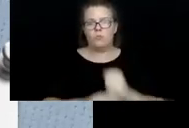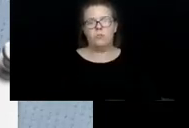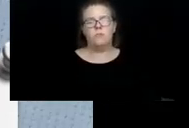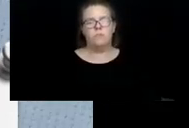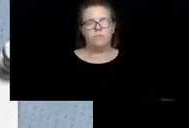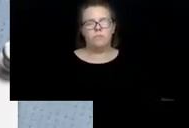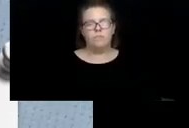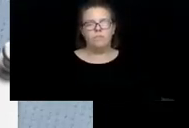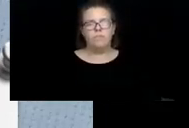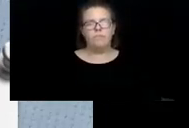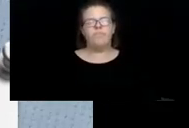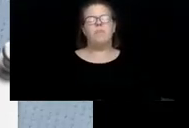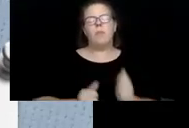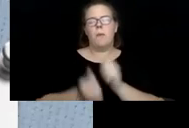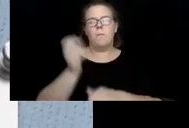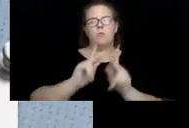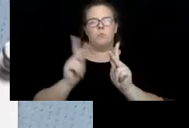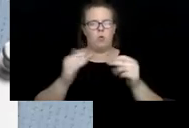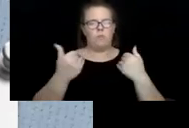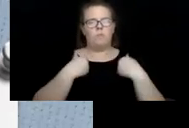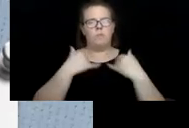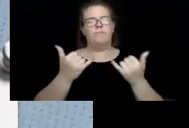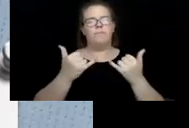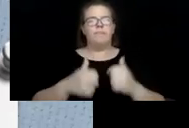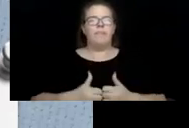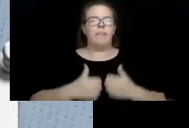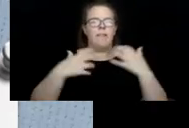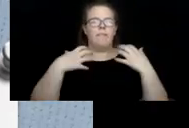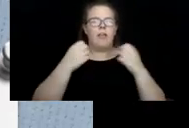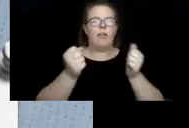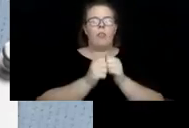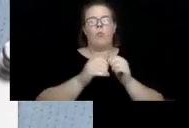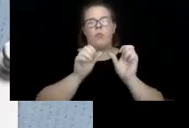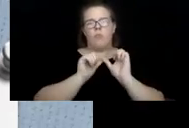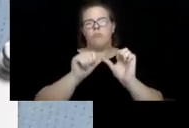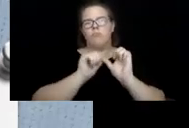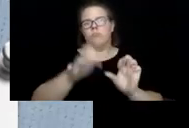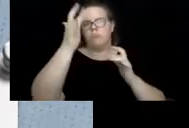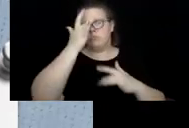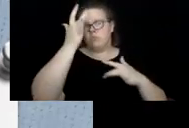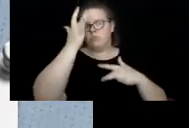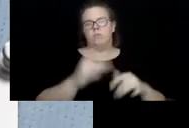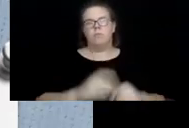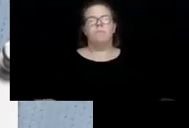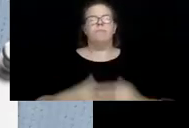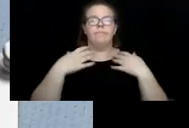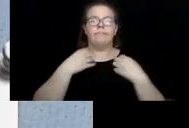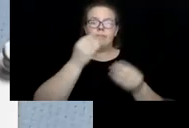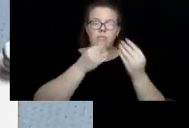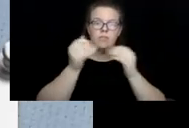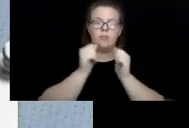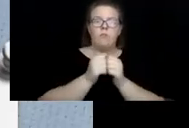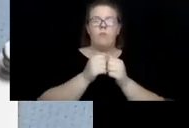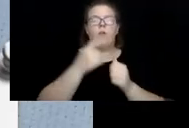Those are the programs that we have right now. Living Healthy with a Chronic Condition, Healthy Eating for Successful Living, Walk with Ease,